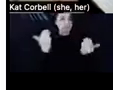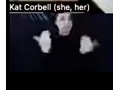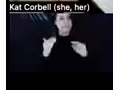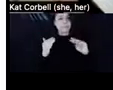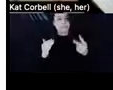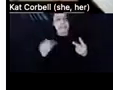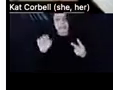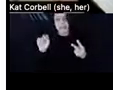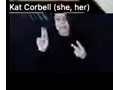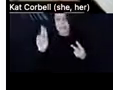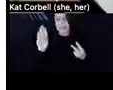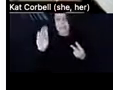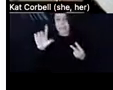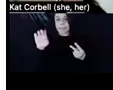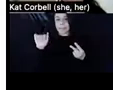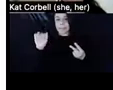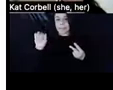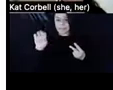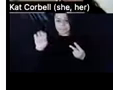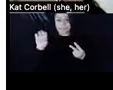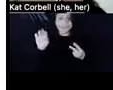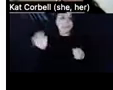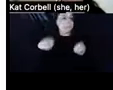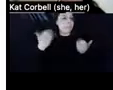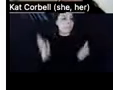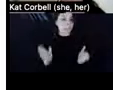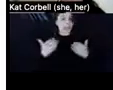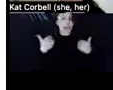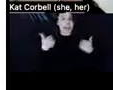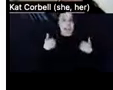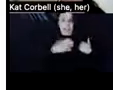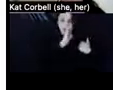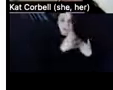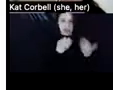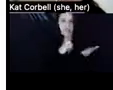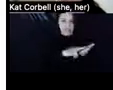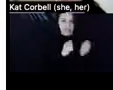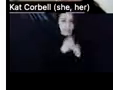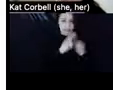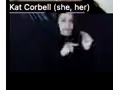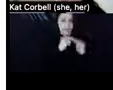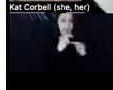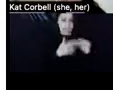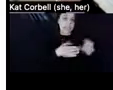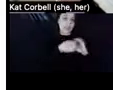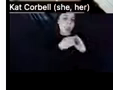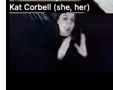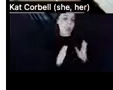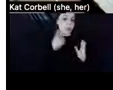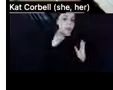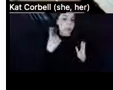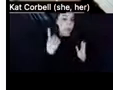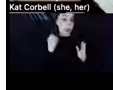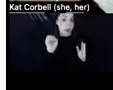models provider holds a direct lease or a master lease with the building owner for one or more units in the building. Tenants hold a